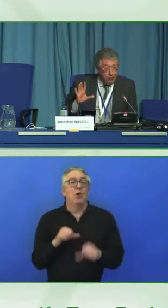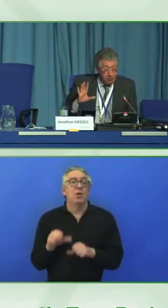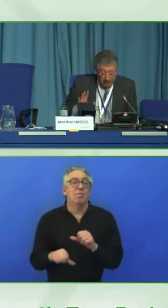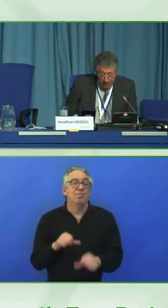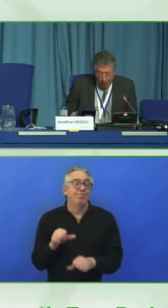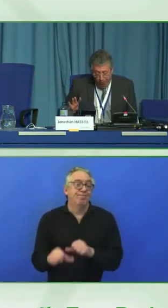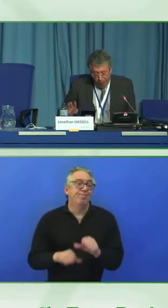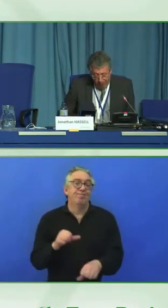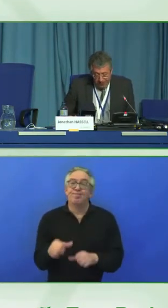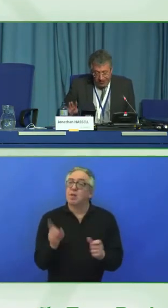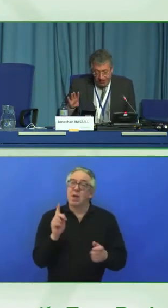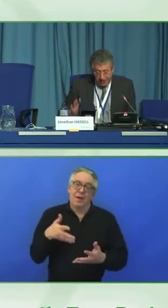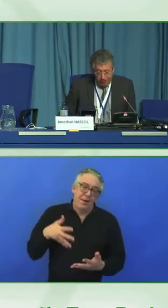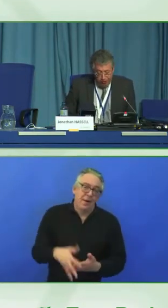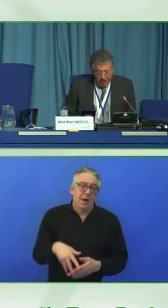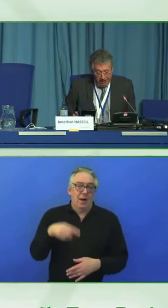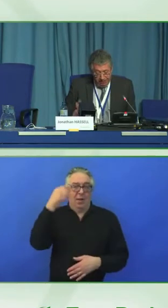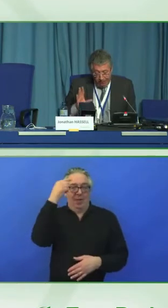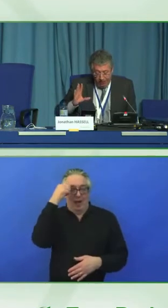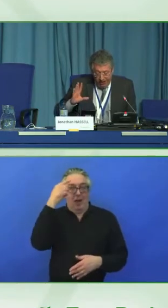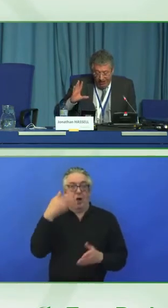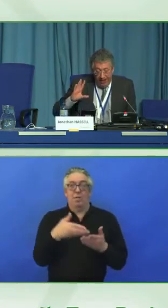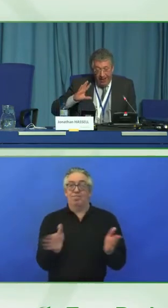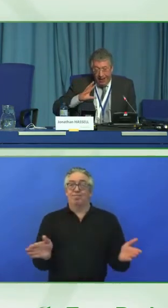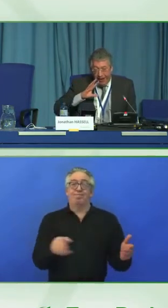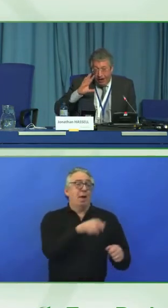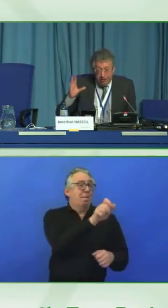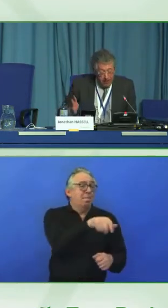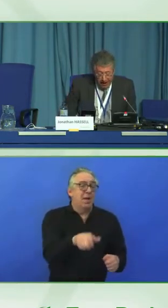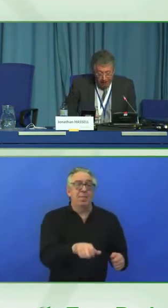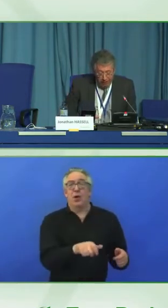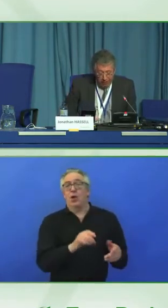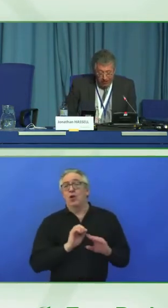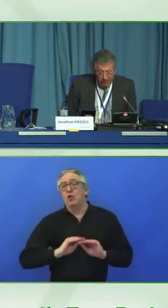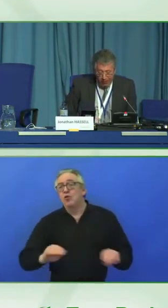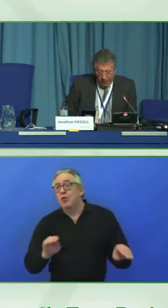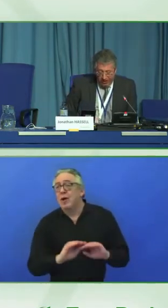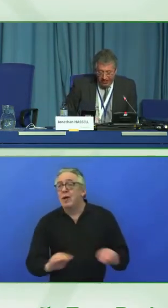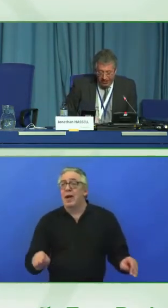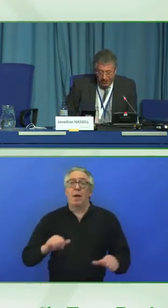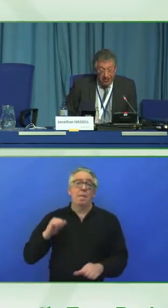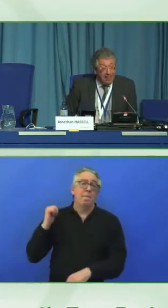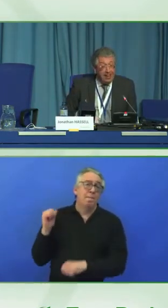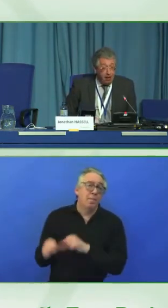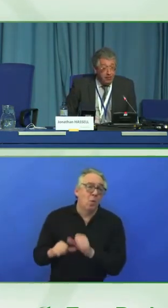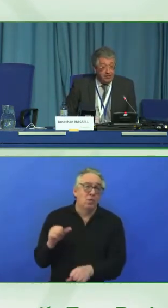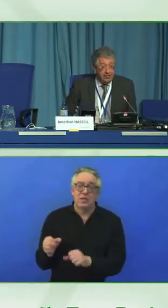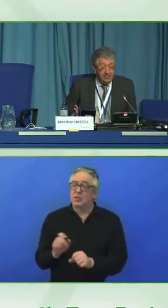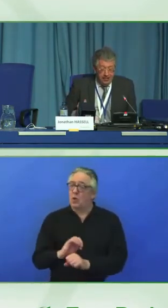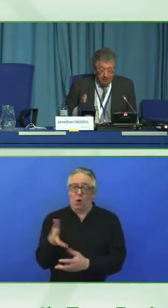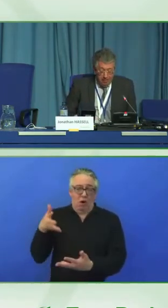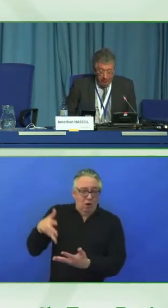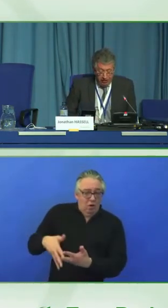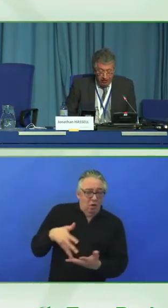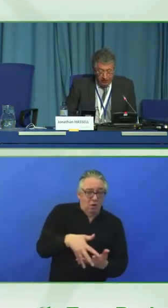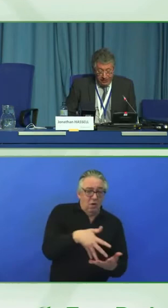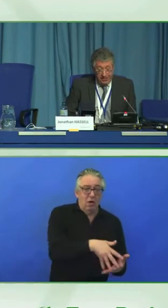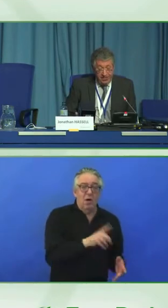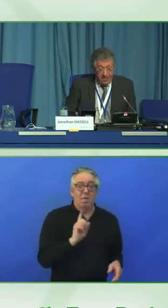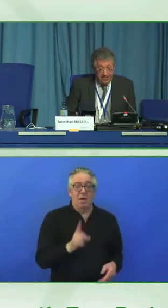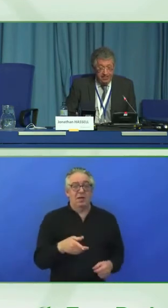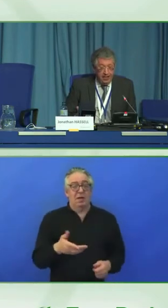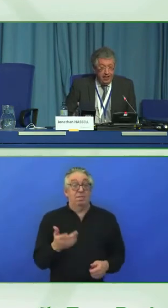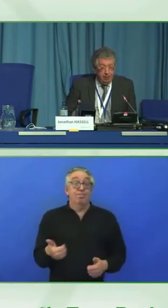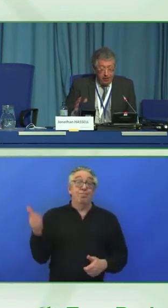seen. Across people, processes, and training for everybody in the organization, and their governance and metrics